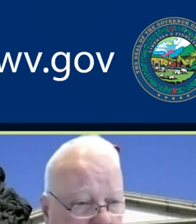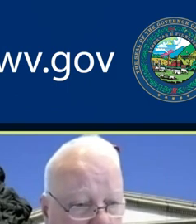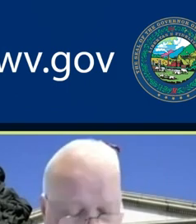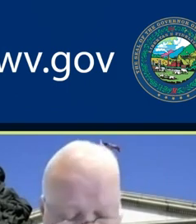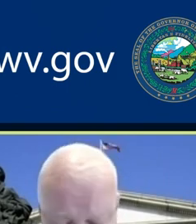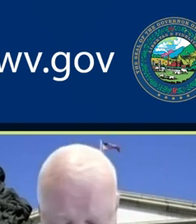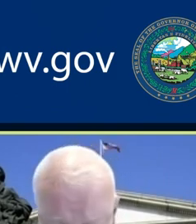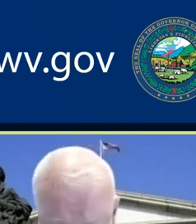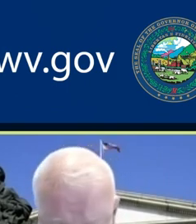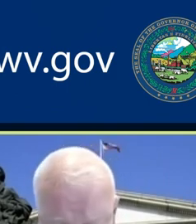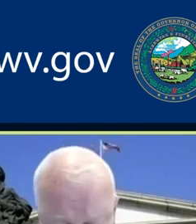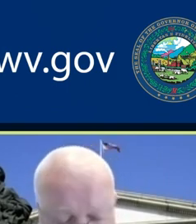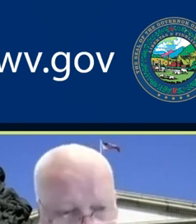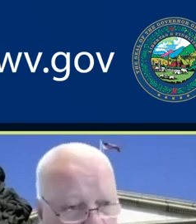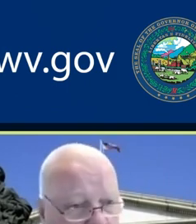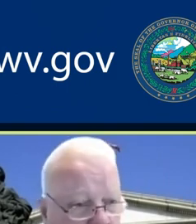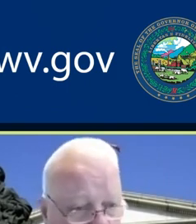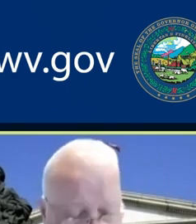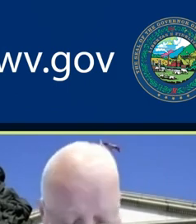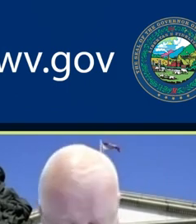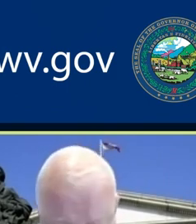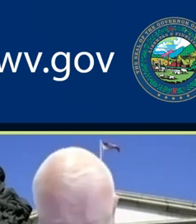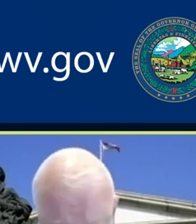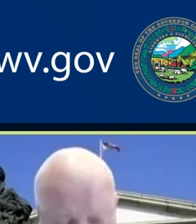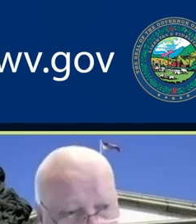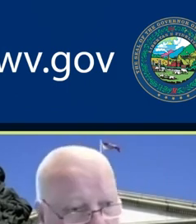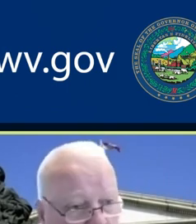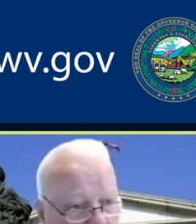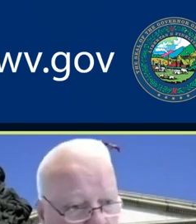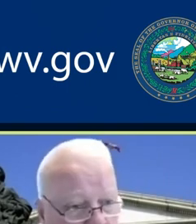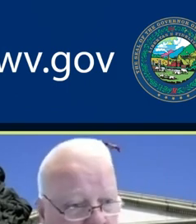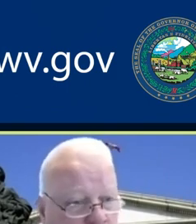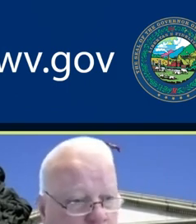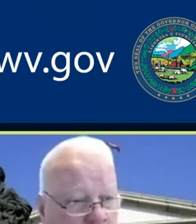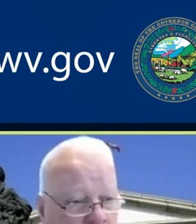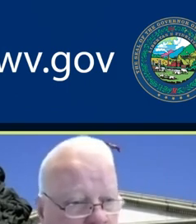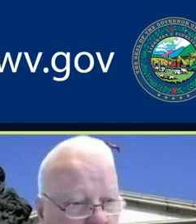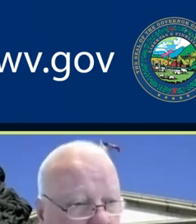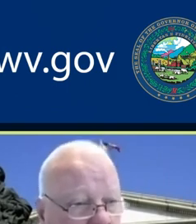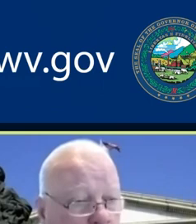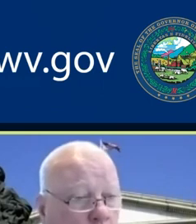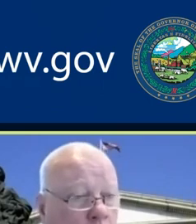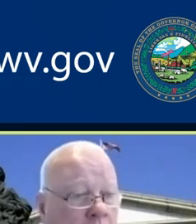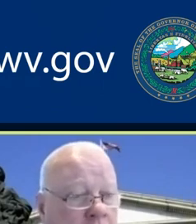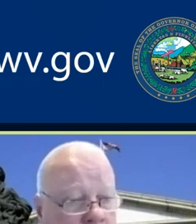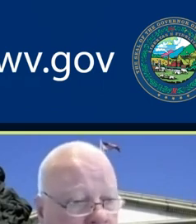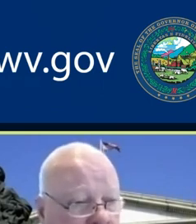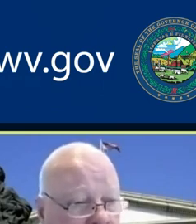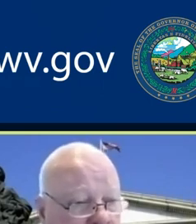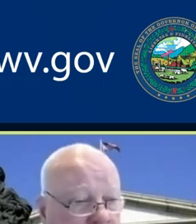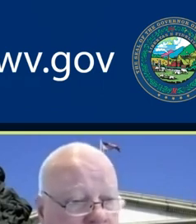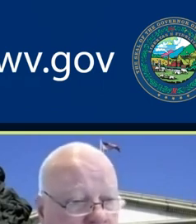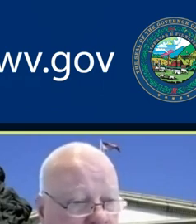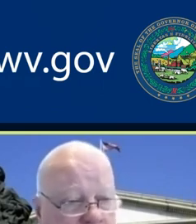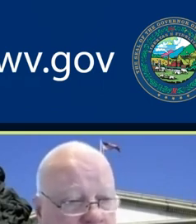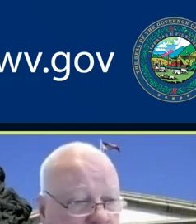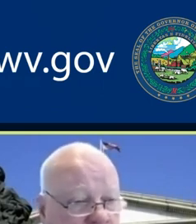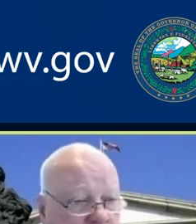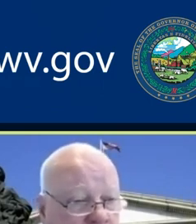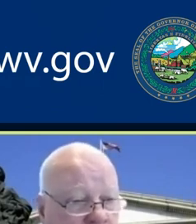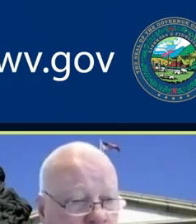immediate emergency, we encourage you to call, and the number is on the screen, 1-866